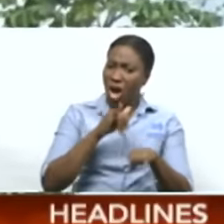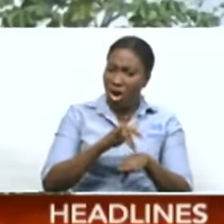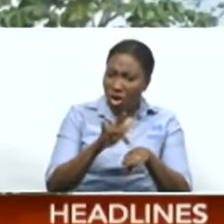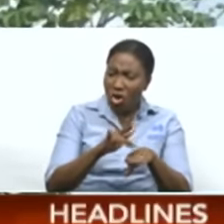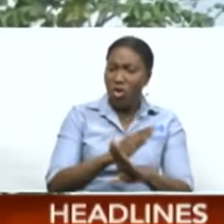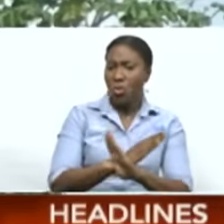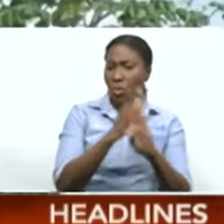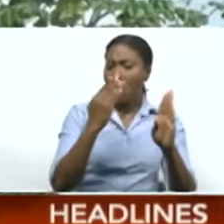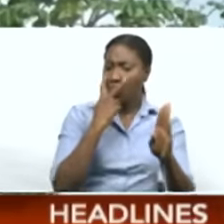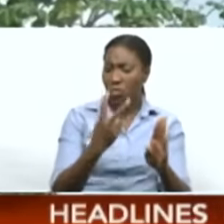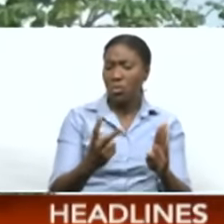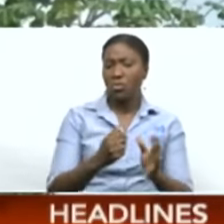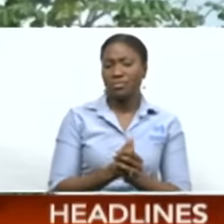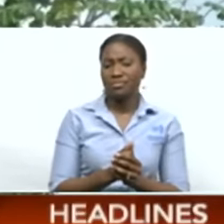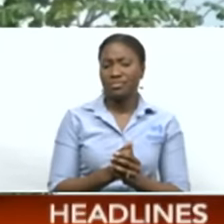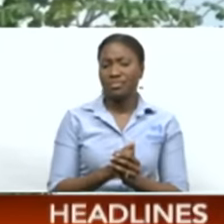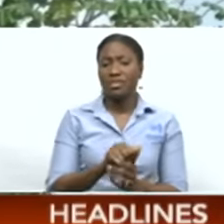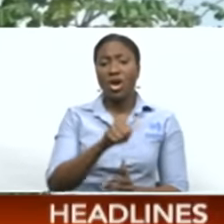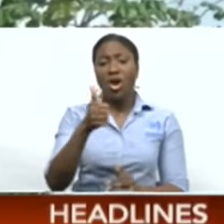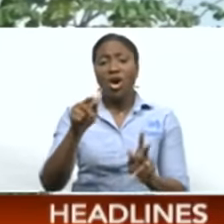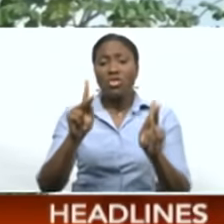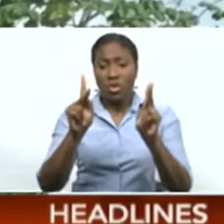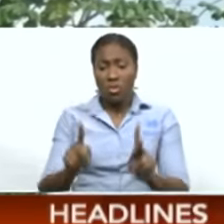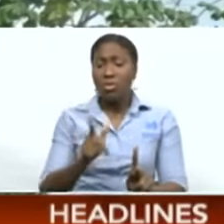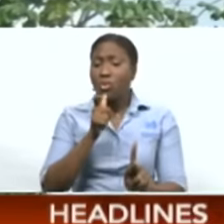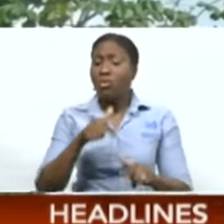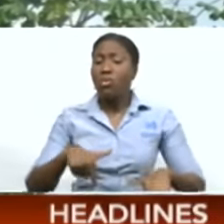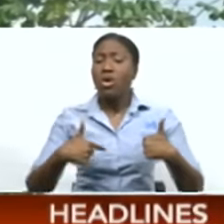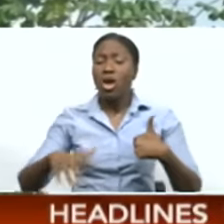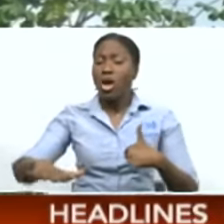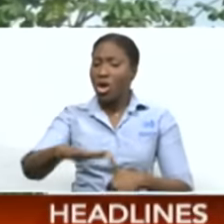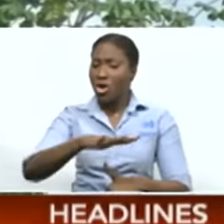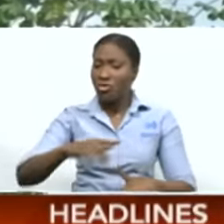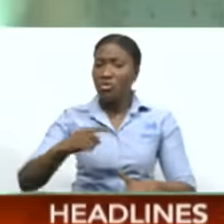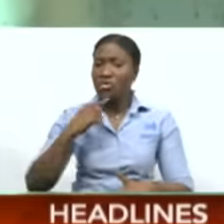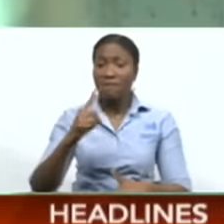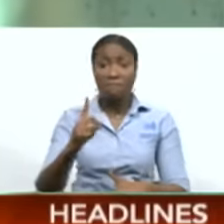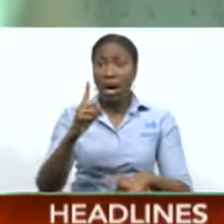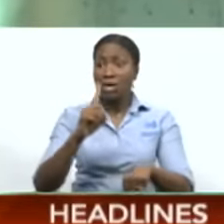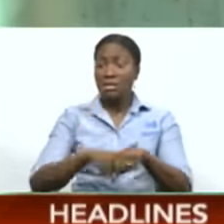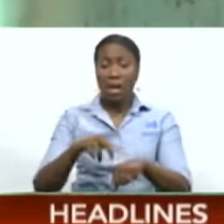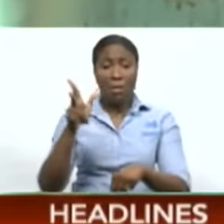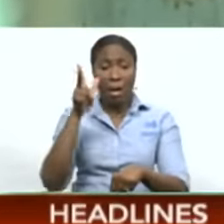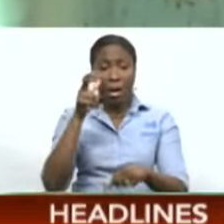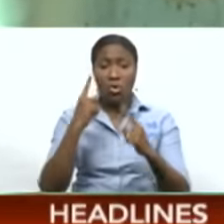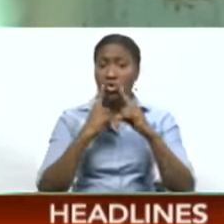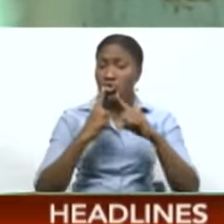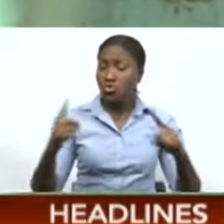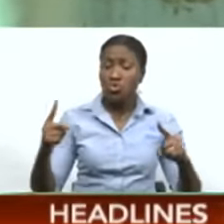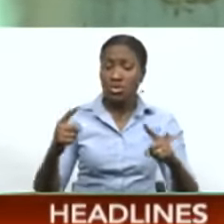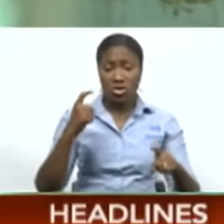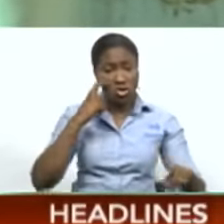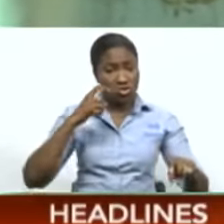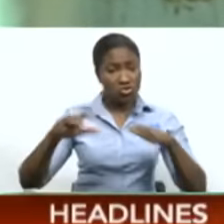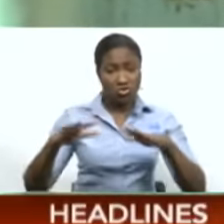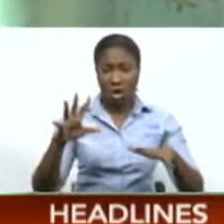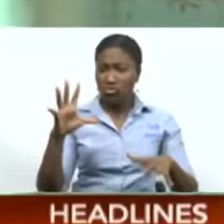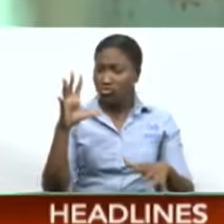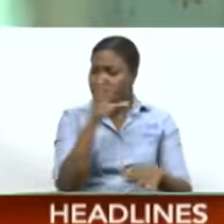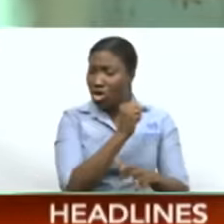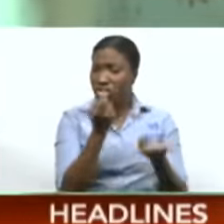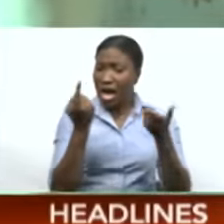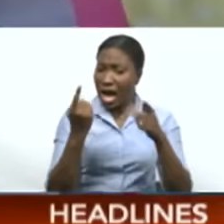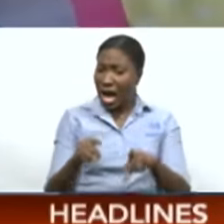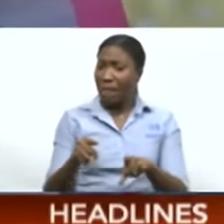Another longtime resident, Kallon Musadeen, said he first learned of the situation on the news and was shocked to hear that something so strange happened